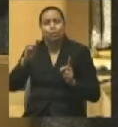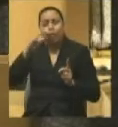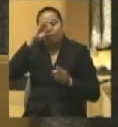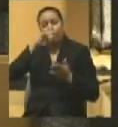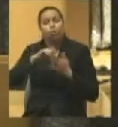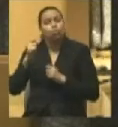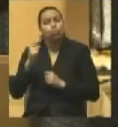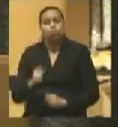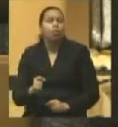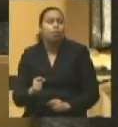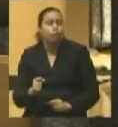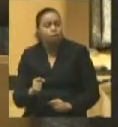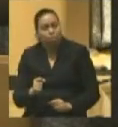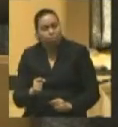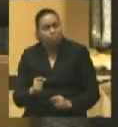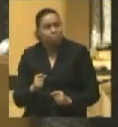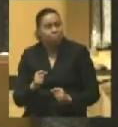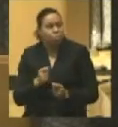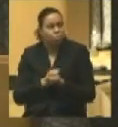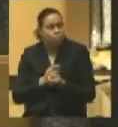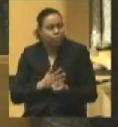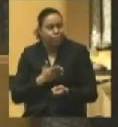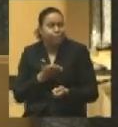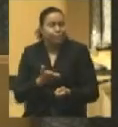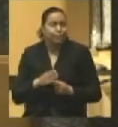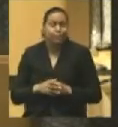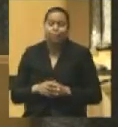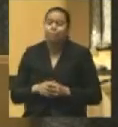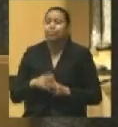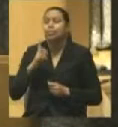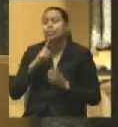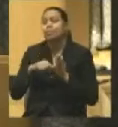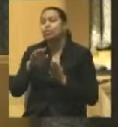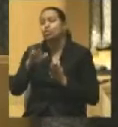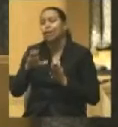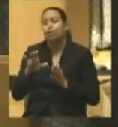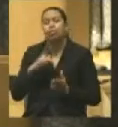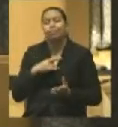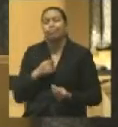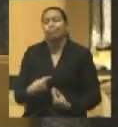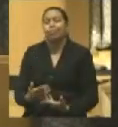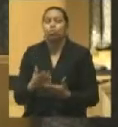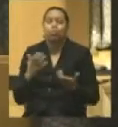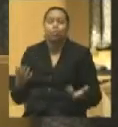how strong the peace wing of the party was. And so that in Chicago, they gave them too much.